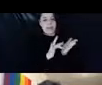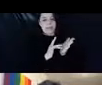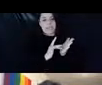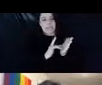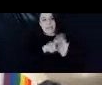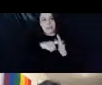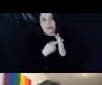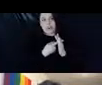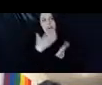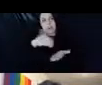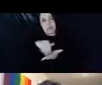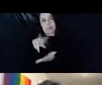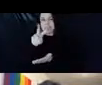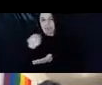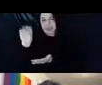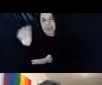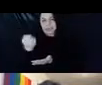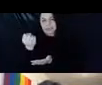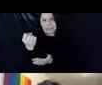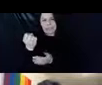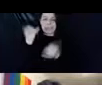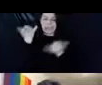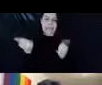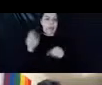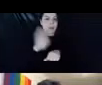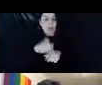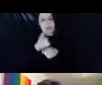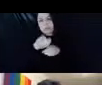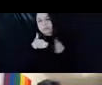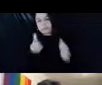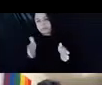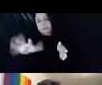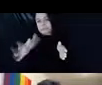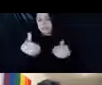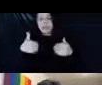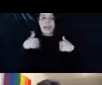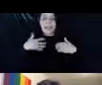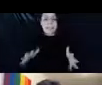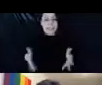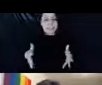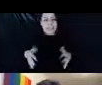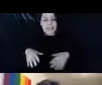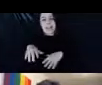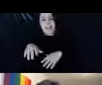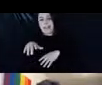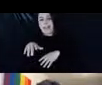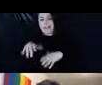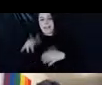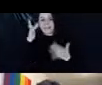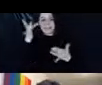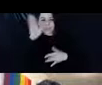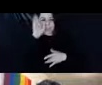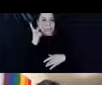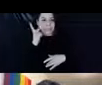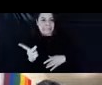on track. Um, somewhat, uh, I also have anxiety disorder, which is going to come, come through loud and clear. And